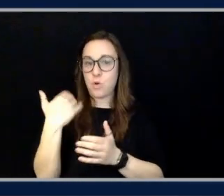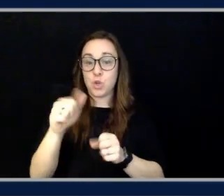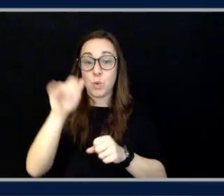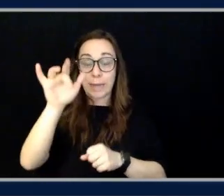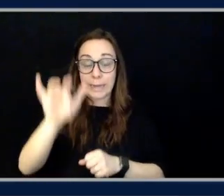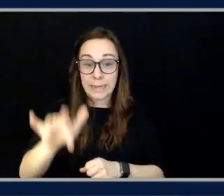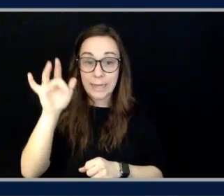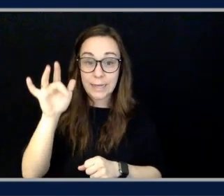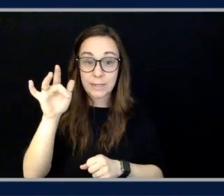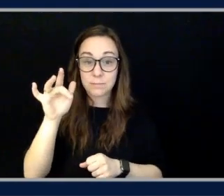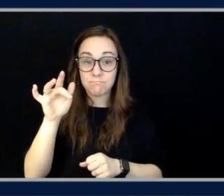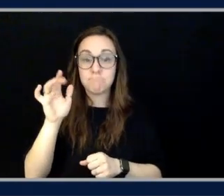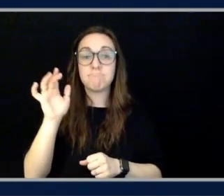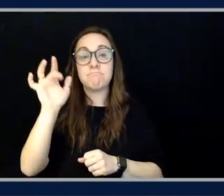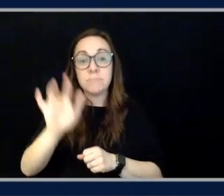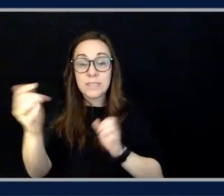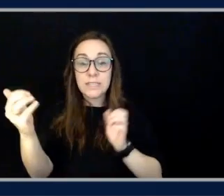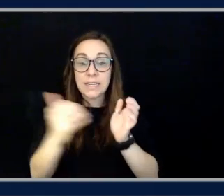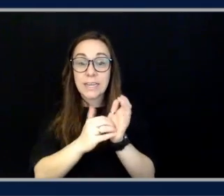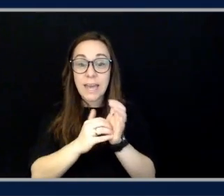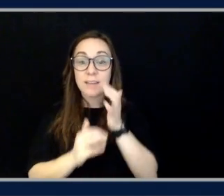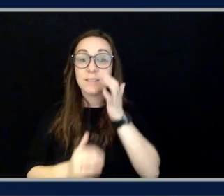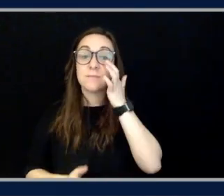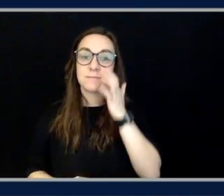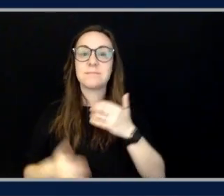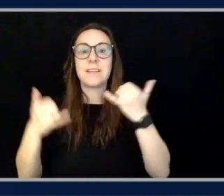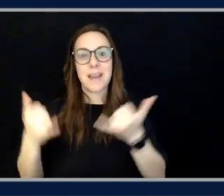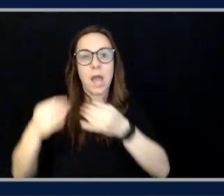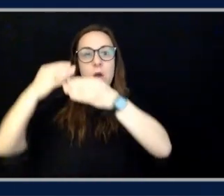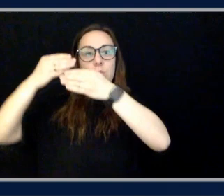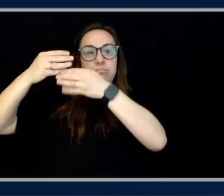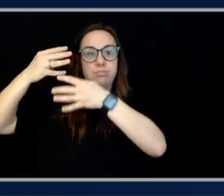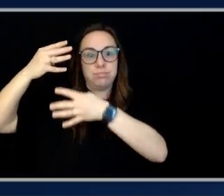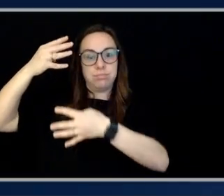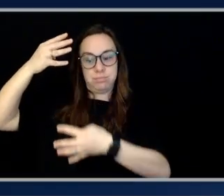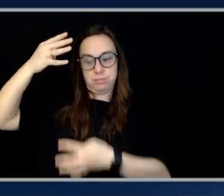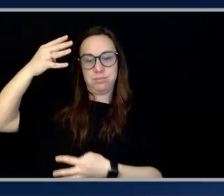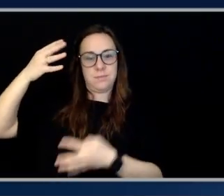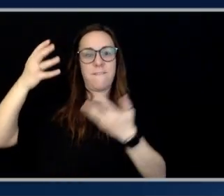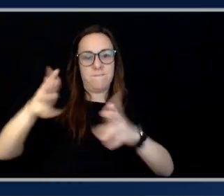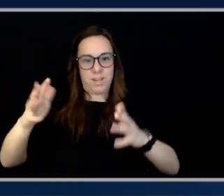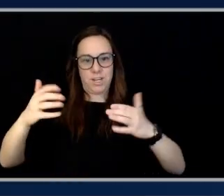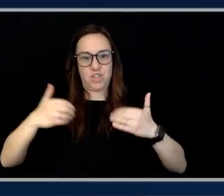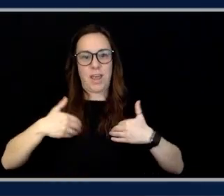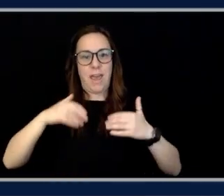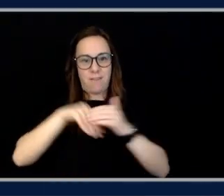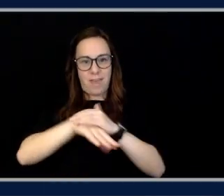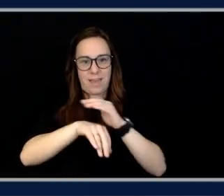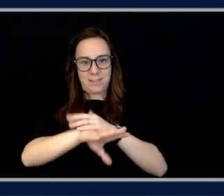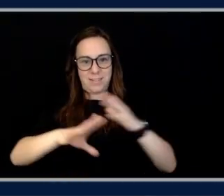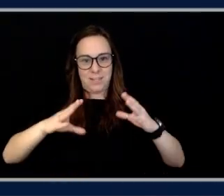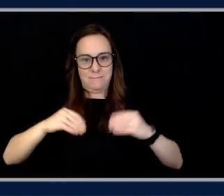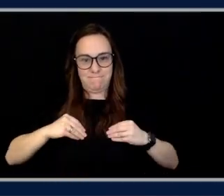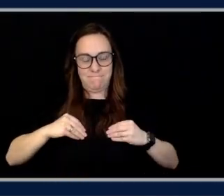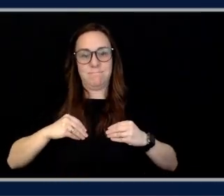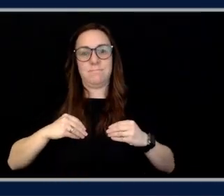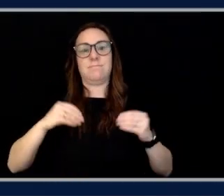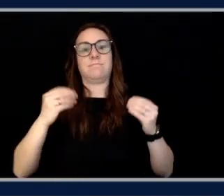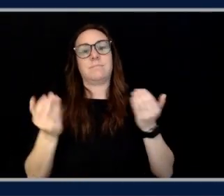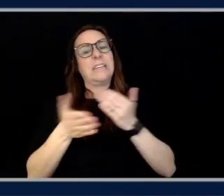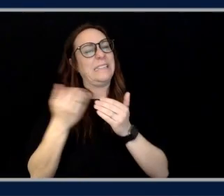and then click submit again. And then now if you scroll down, you'll see that you have access. Once you have access, you can essentially navigate to, for example, the